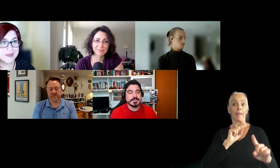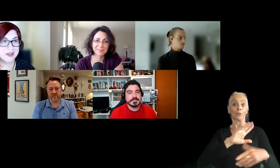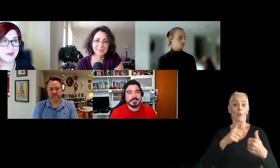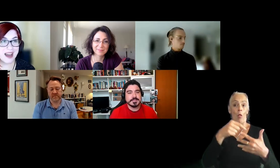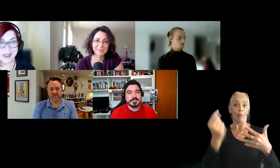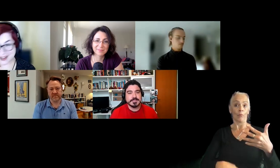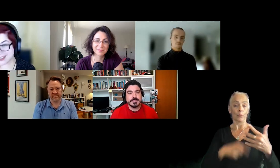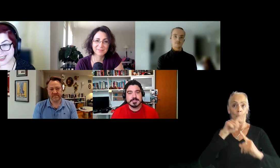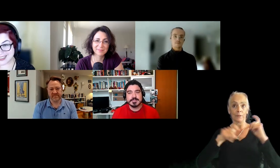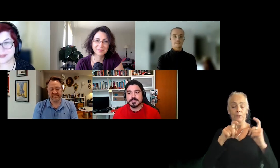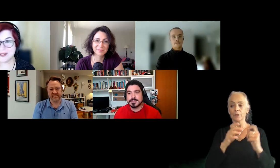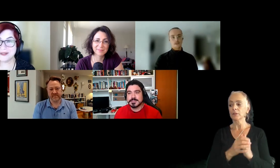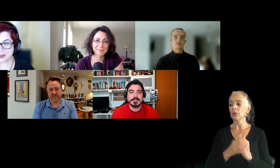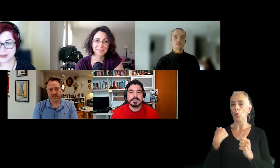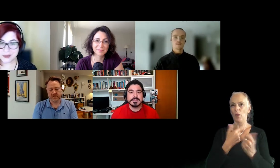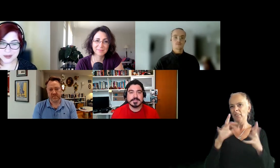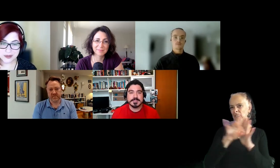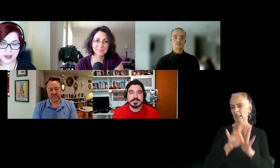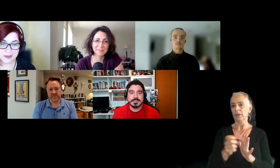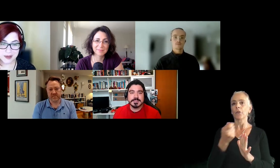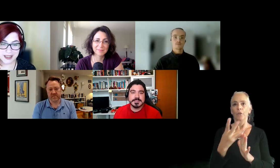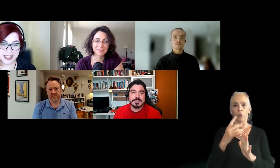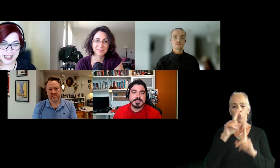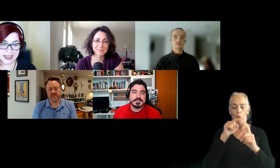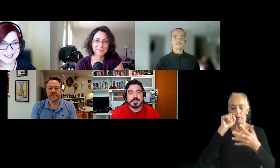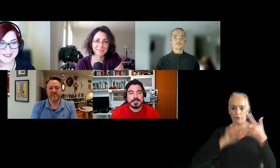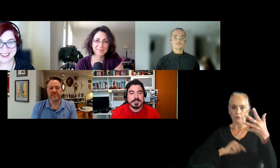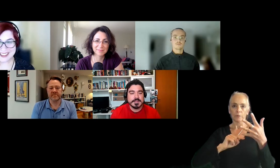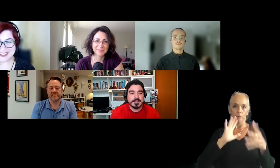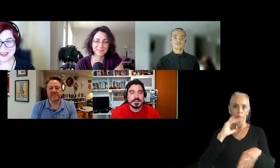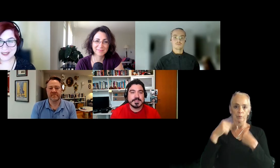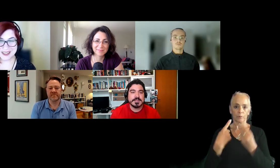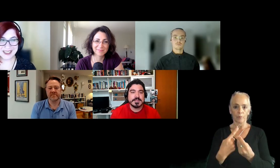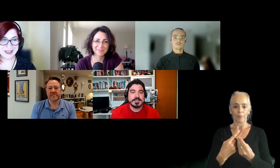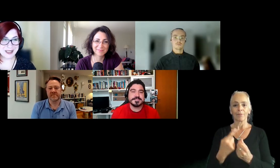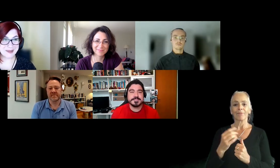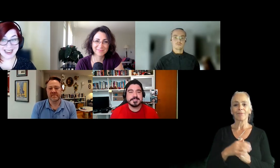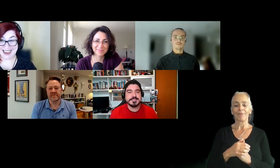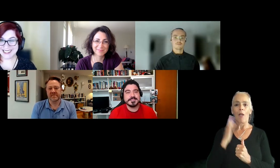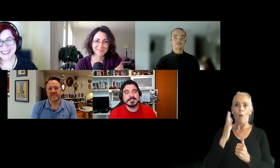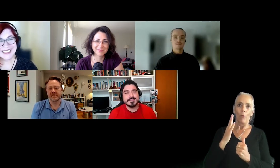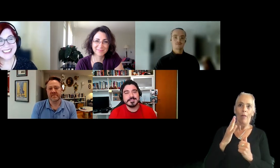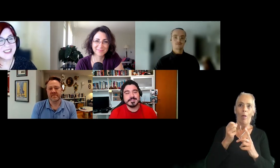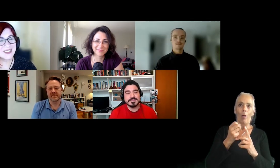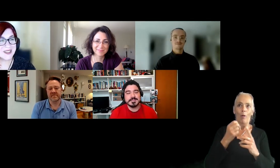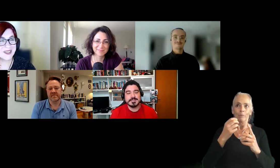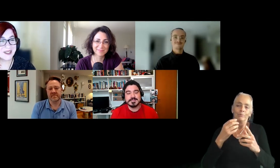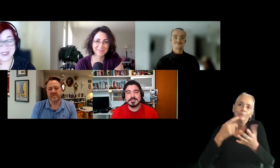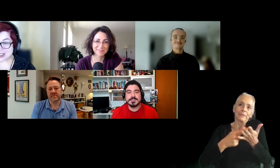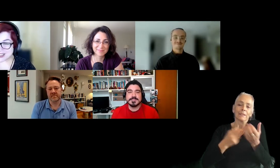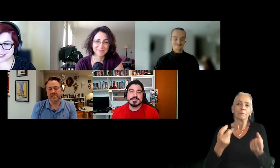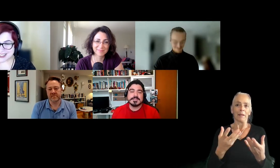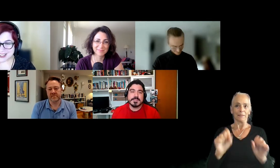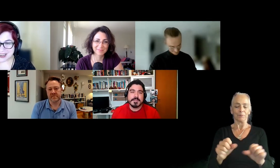of them. So we have actually selected a few to talk about it. We're going to cover as much as we can. So